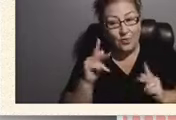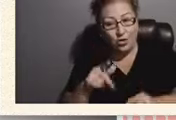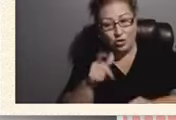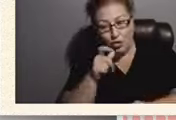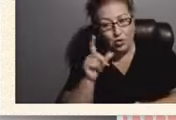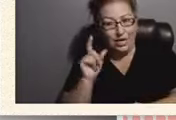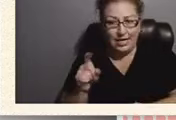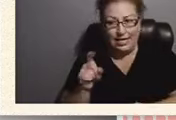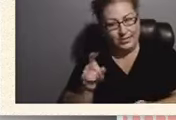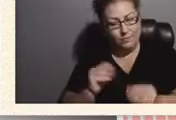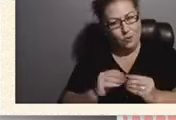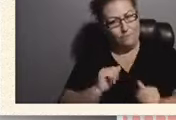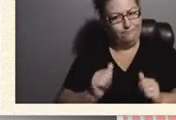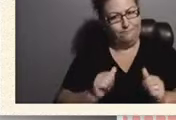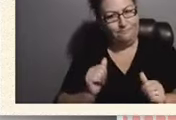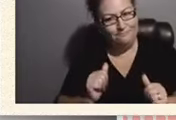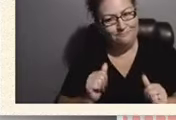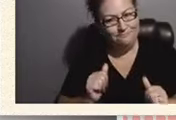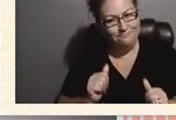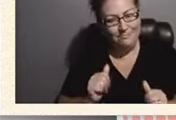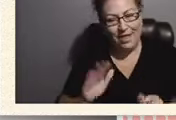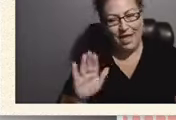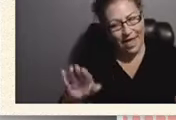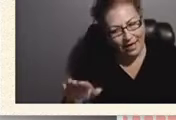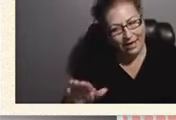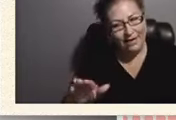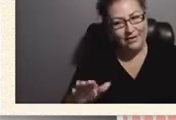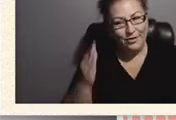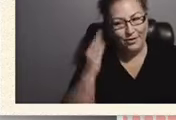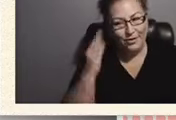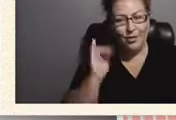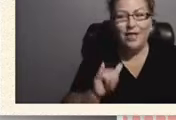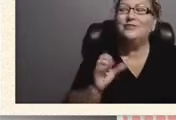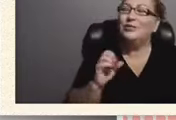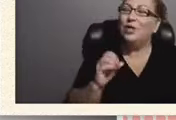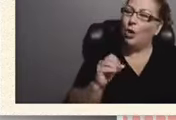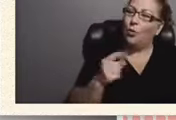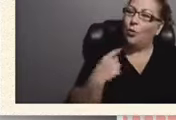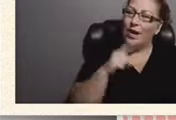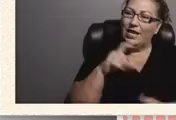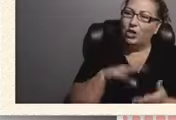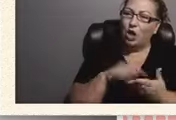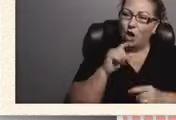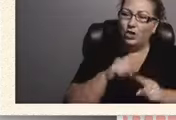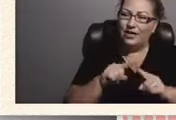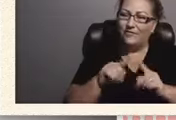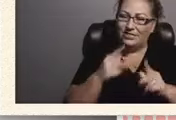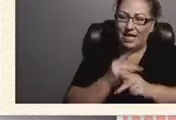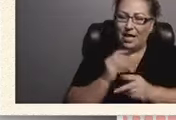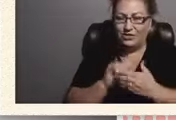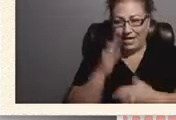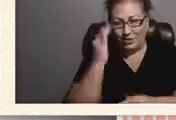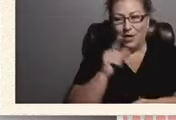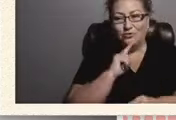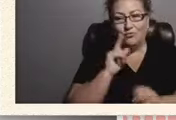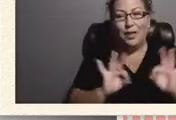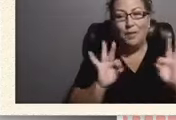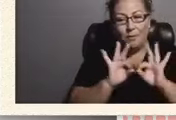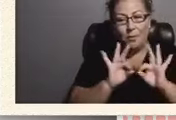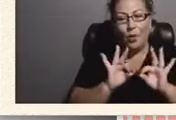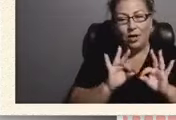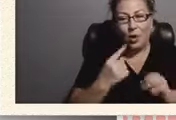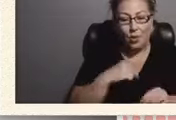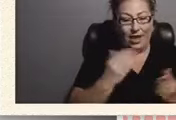hey you know this right so we need to learn different styles and that's what that's why it's so important that we're here at this table today i'm so